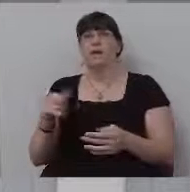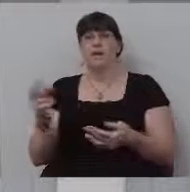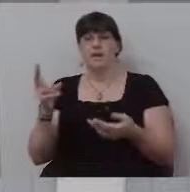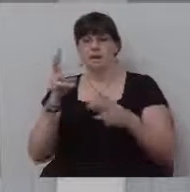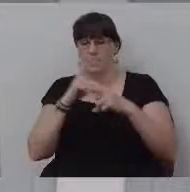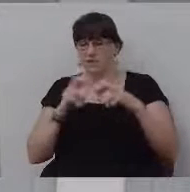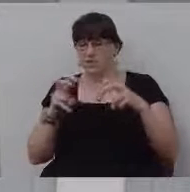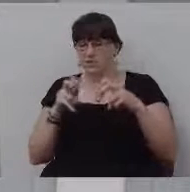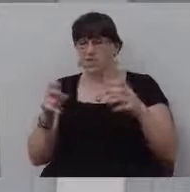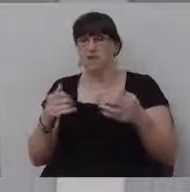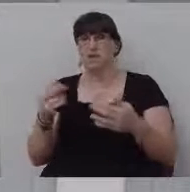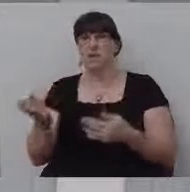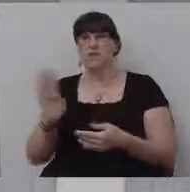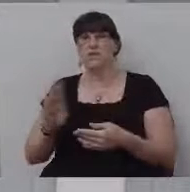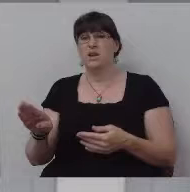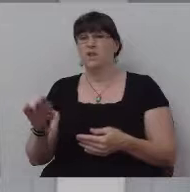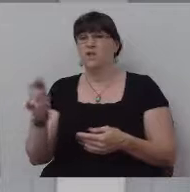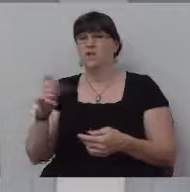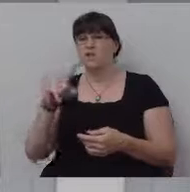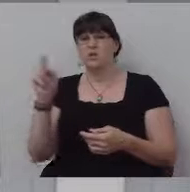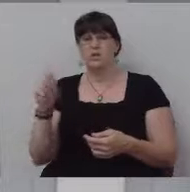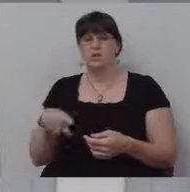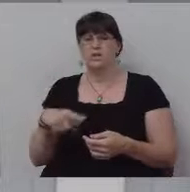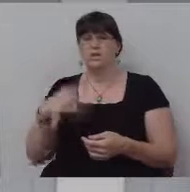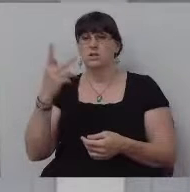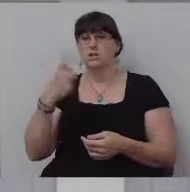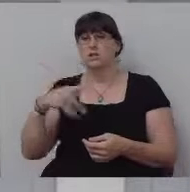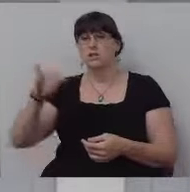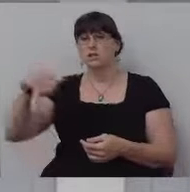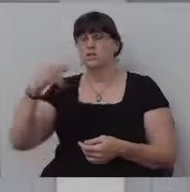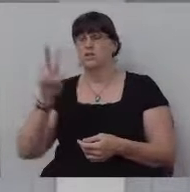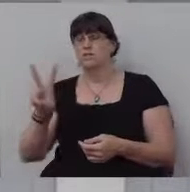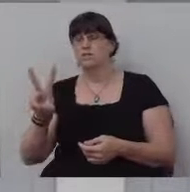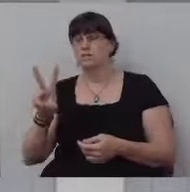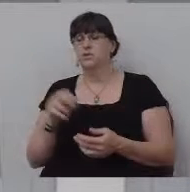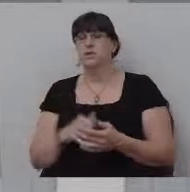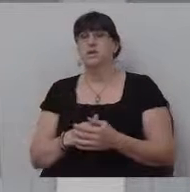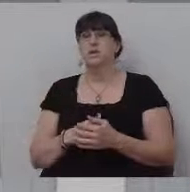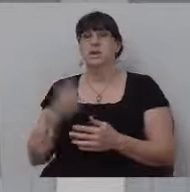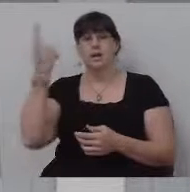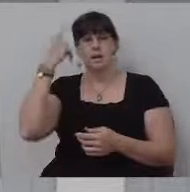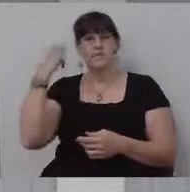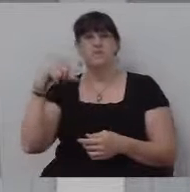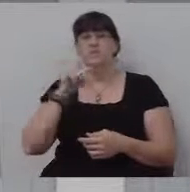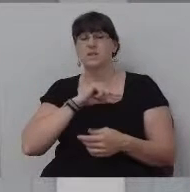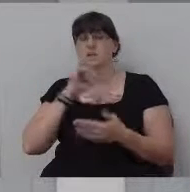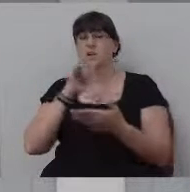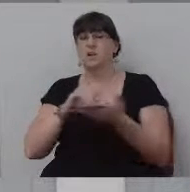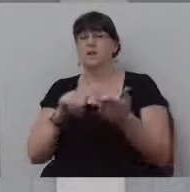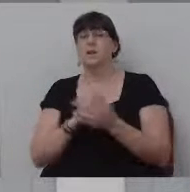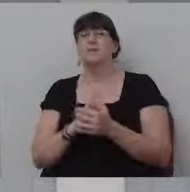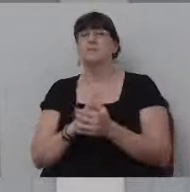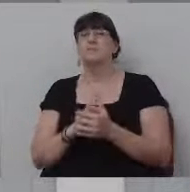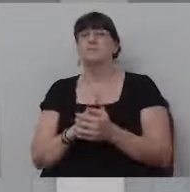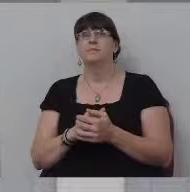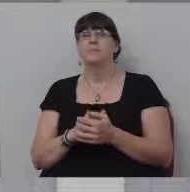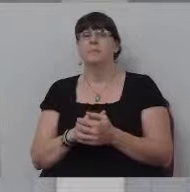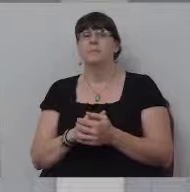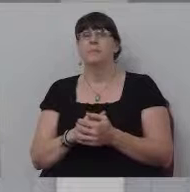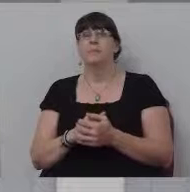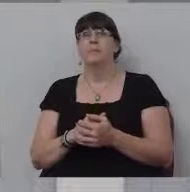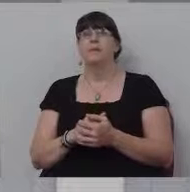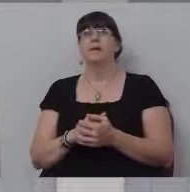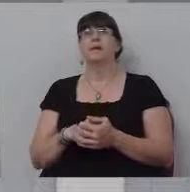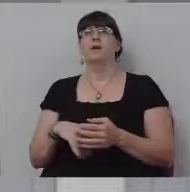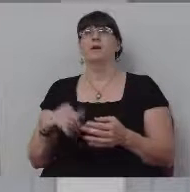questioned the subject of the King James version of the Bible. I did my homework and, and came to my convictions on that. I, because I've done my